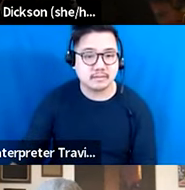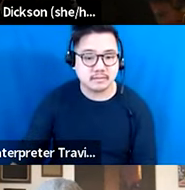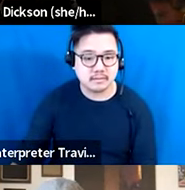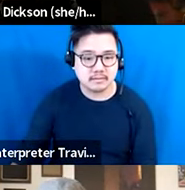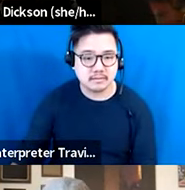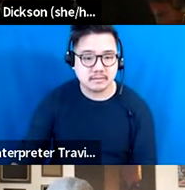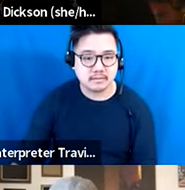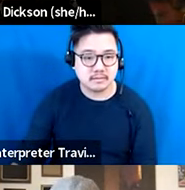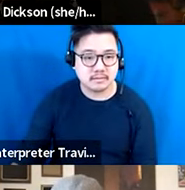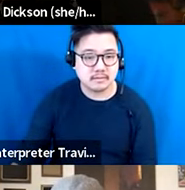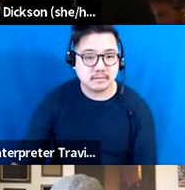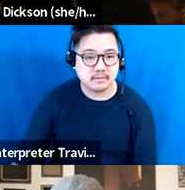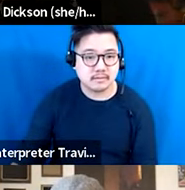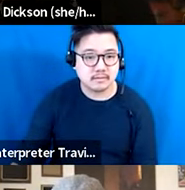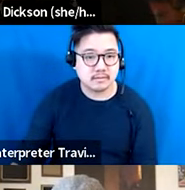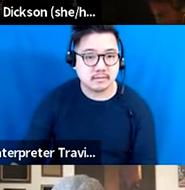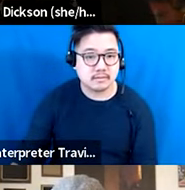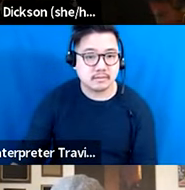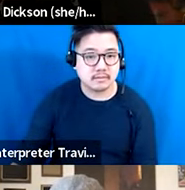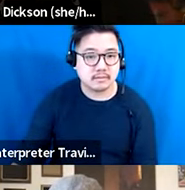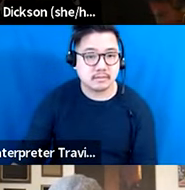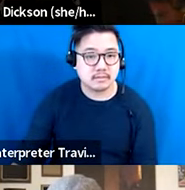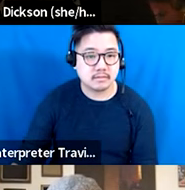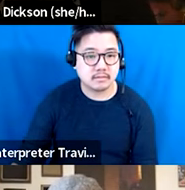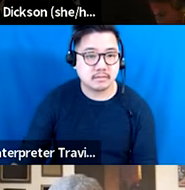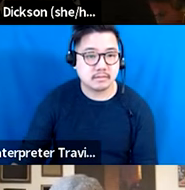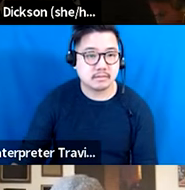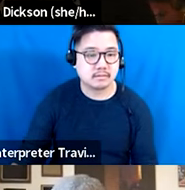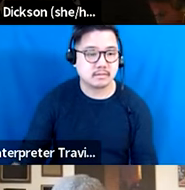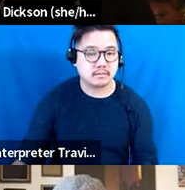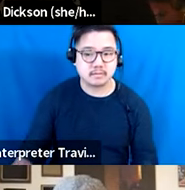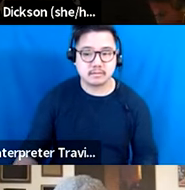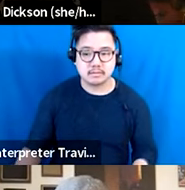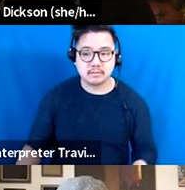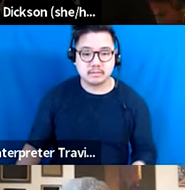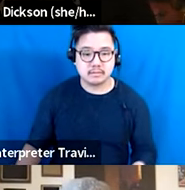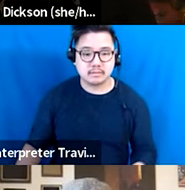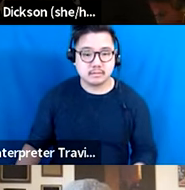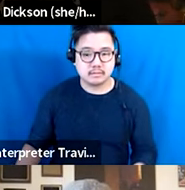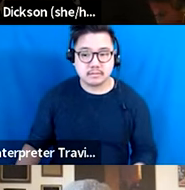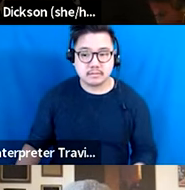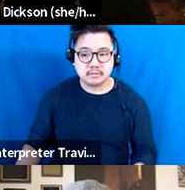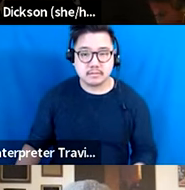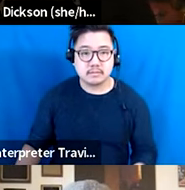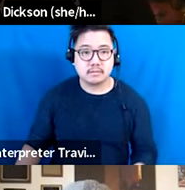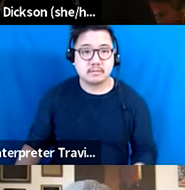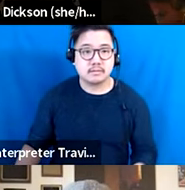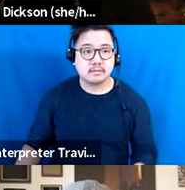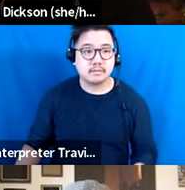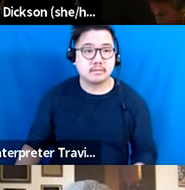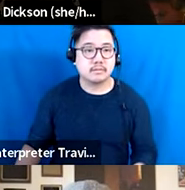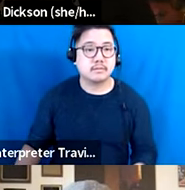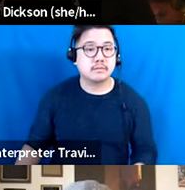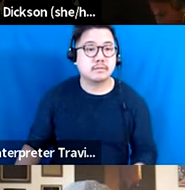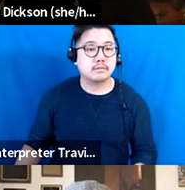is exhaustion among staff. And, um, I think we, uh, in the field need to